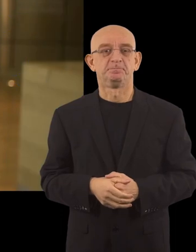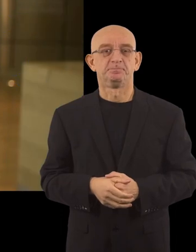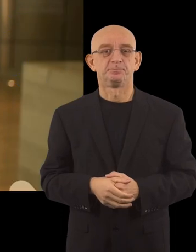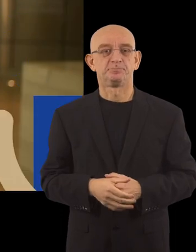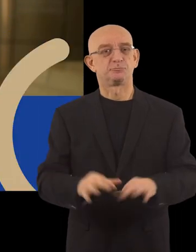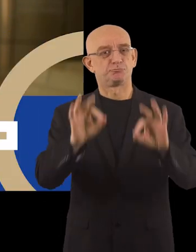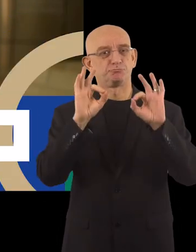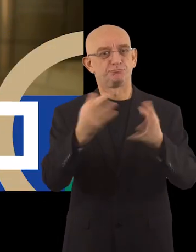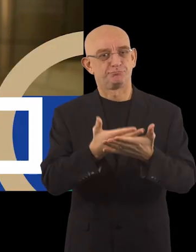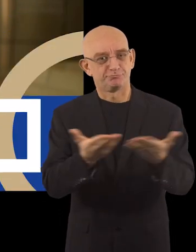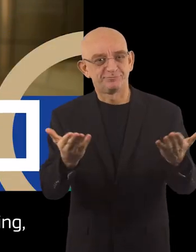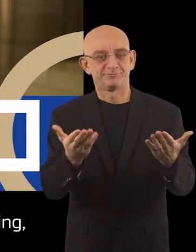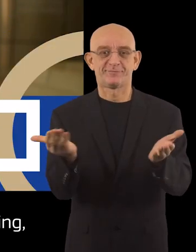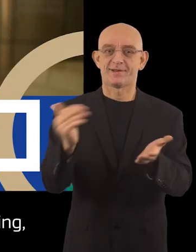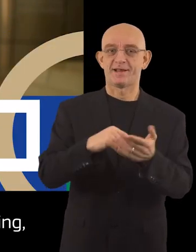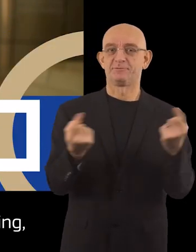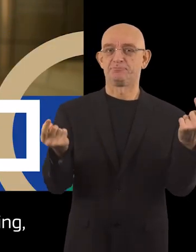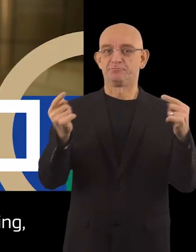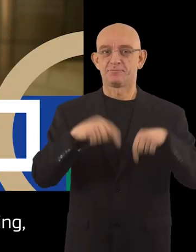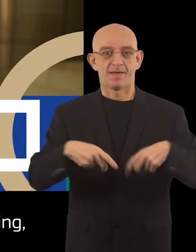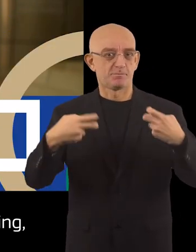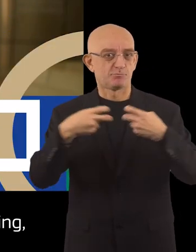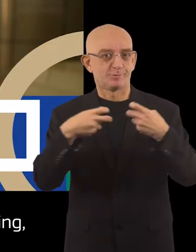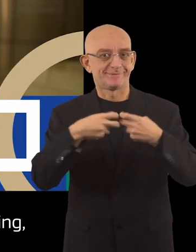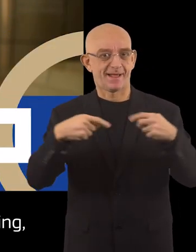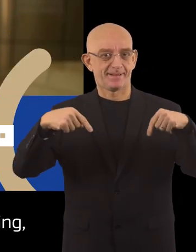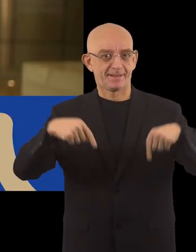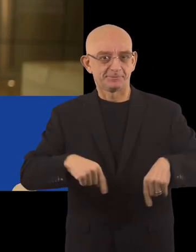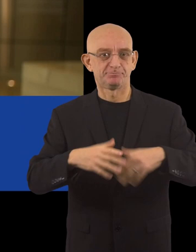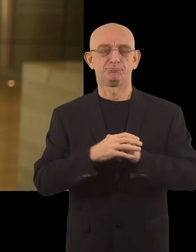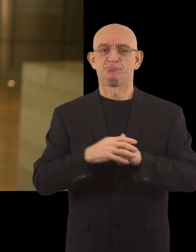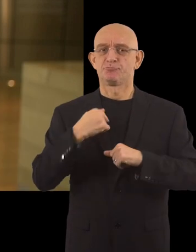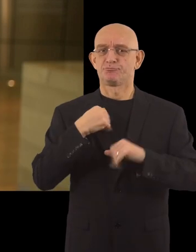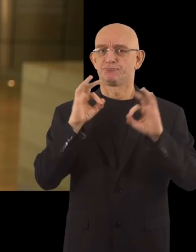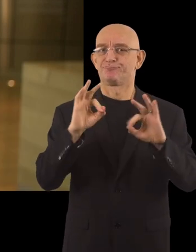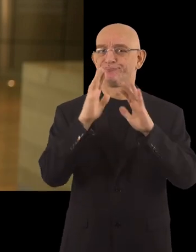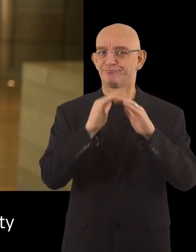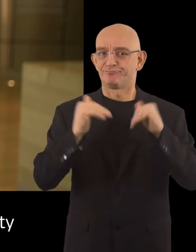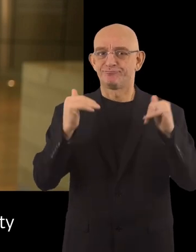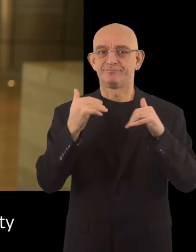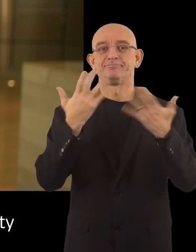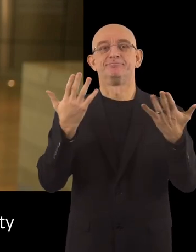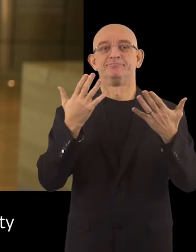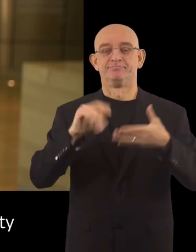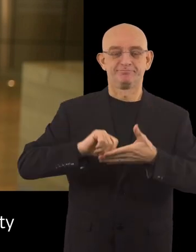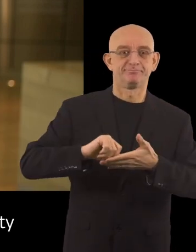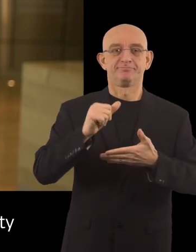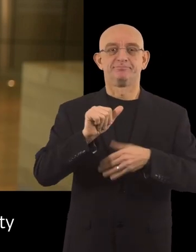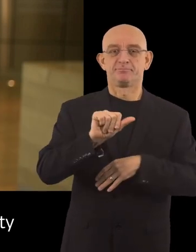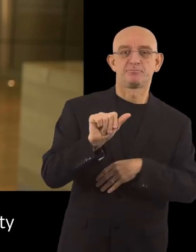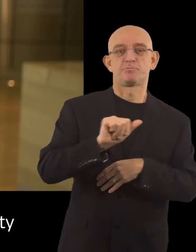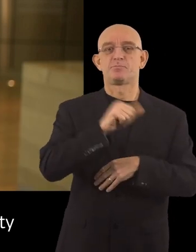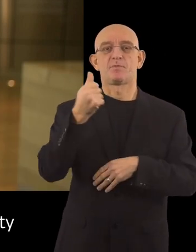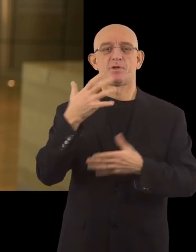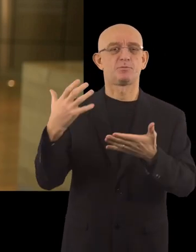Good afternoon again. We are now back in the Berlemont building and I am very pleased to announce the name of the